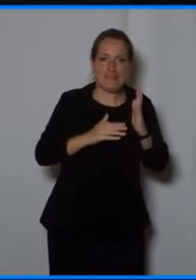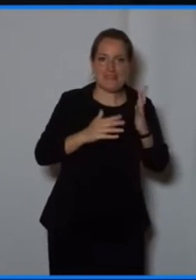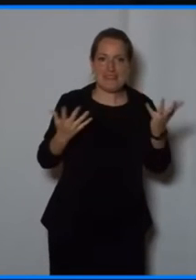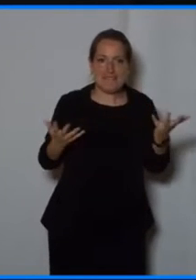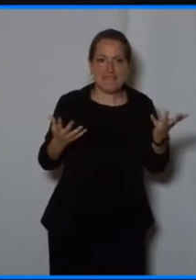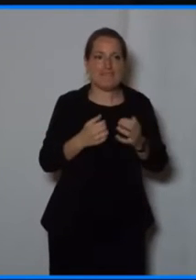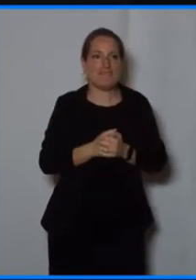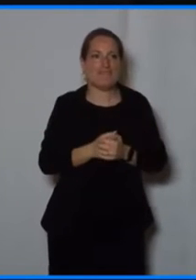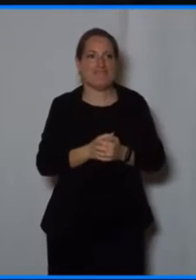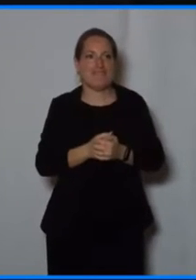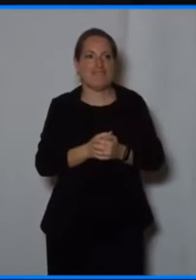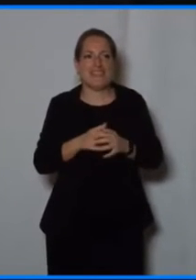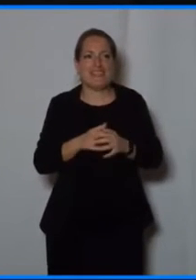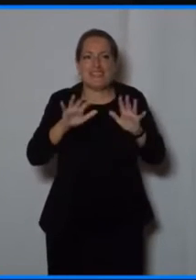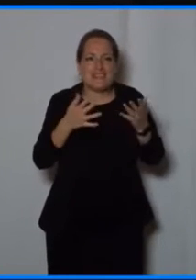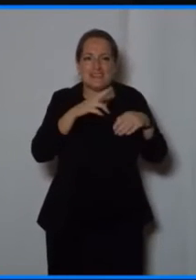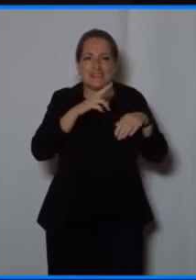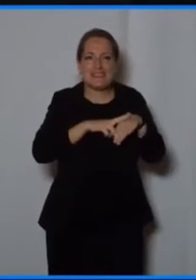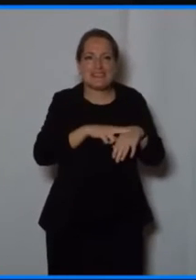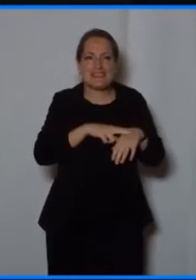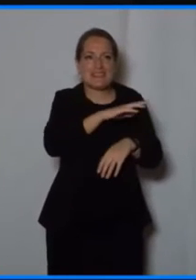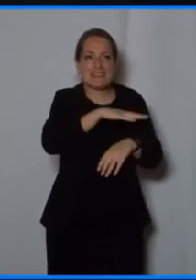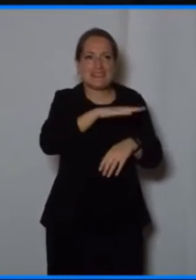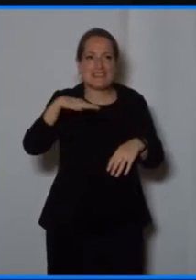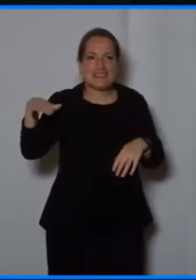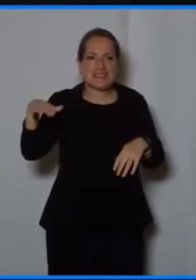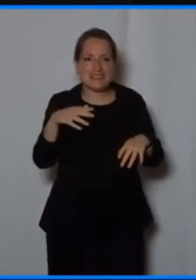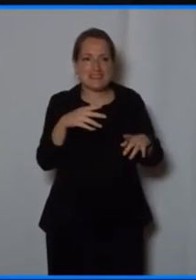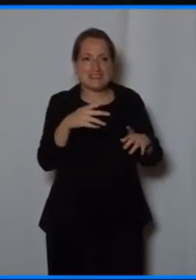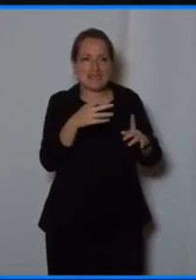not use their car each time they need to buy a bread.